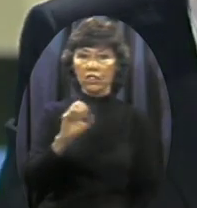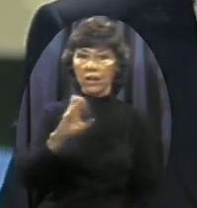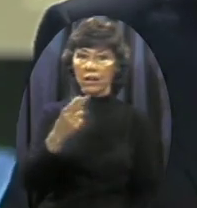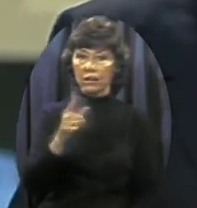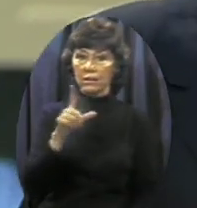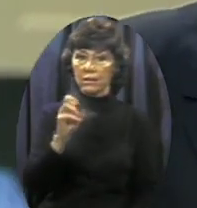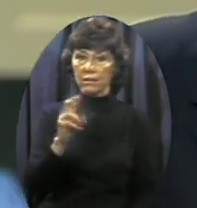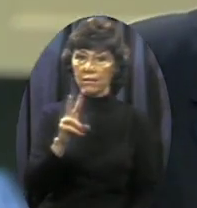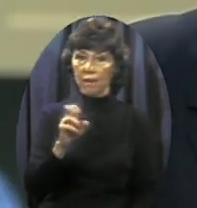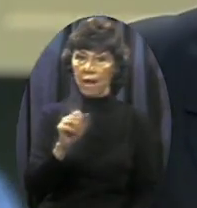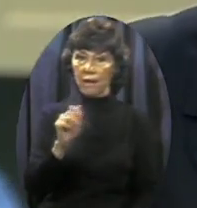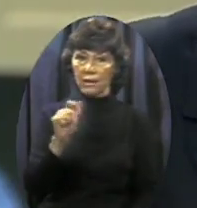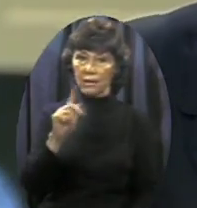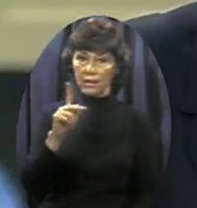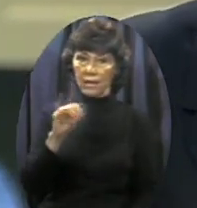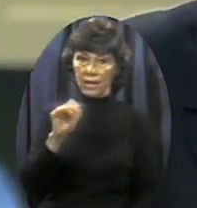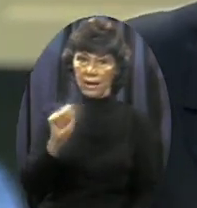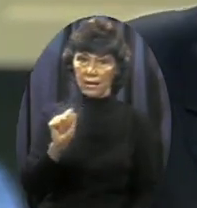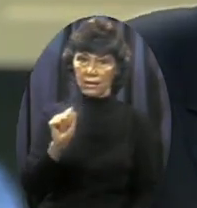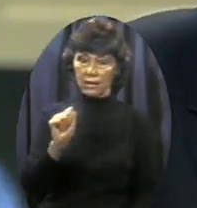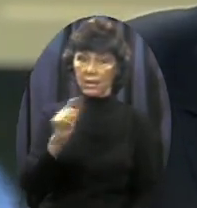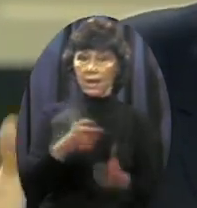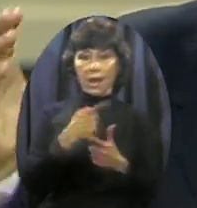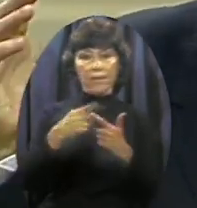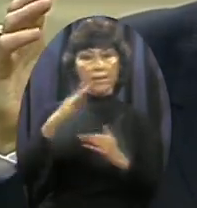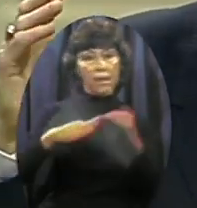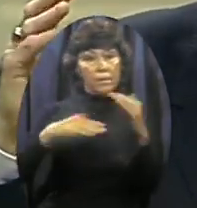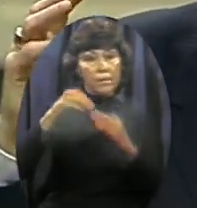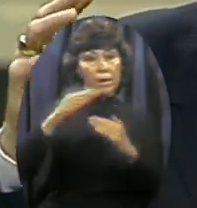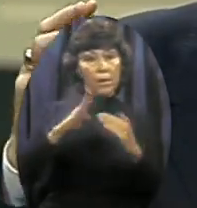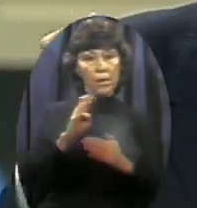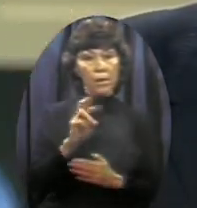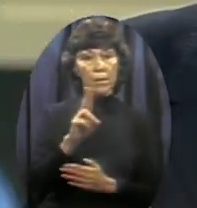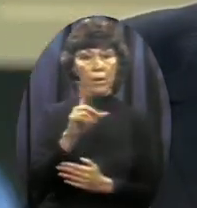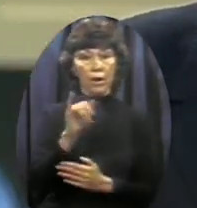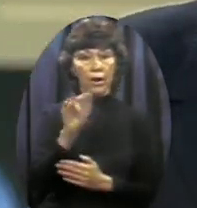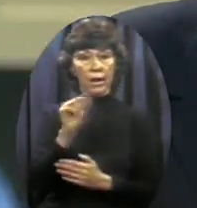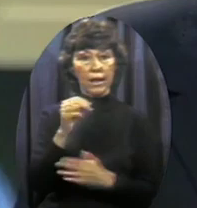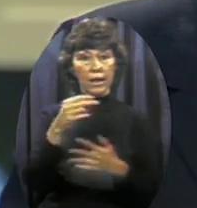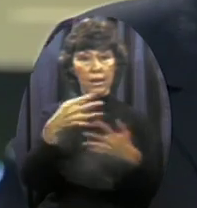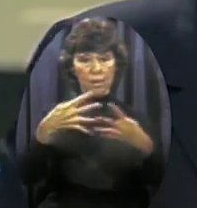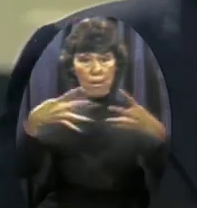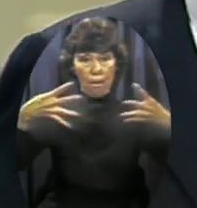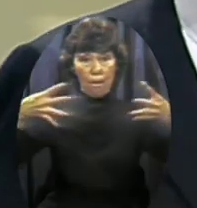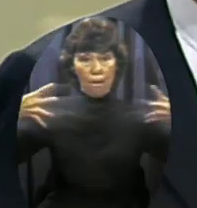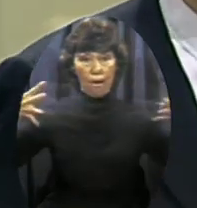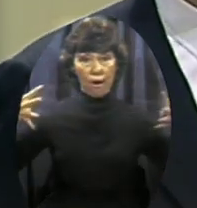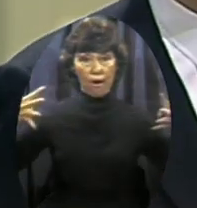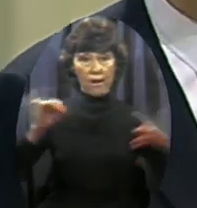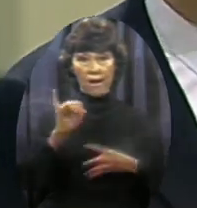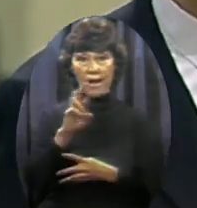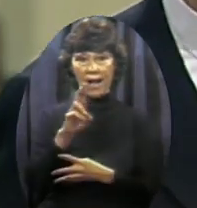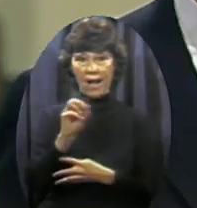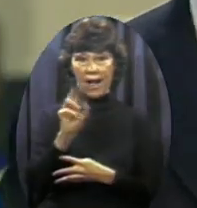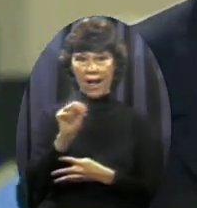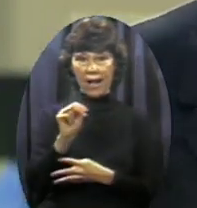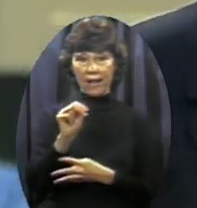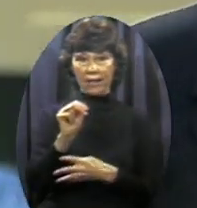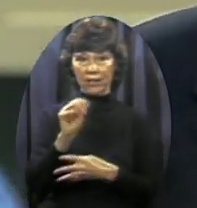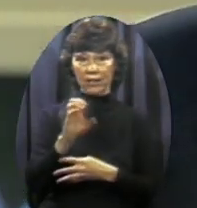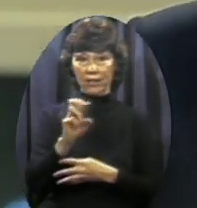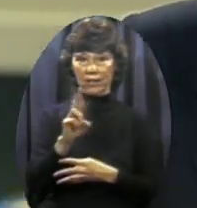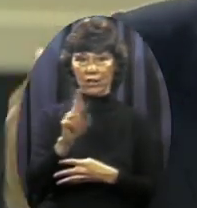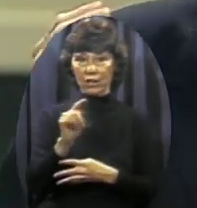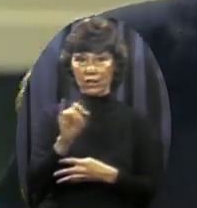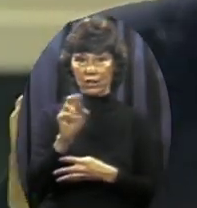They built the Berlin Wall They put up the Iron Curtain They have been building a nuclear arsenal The past few years